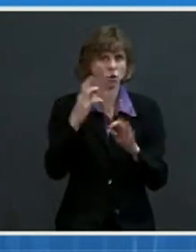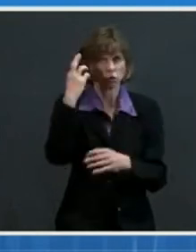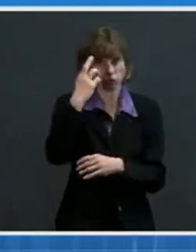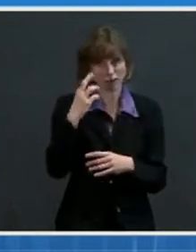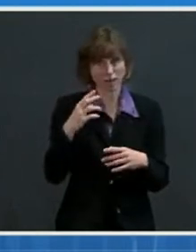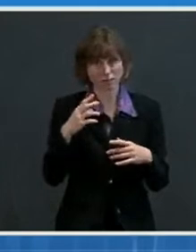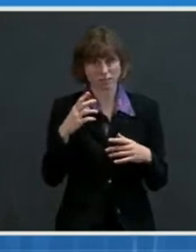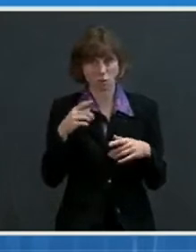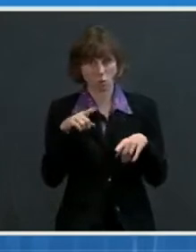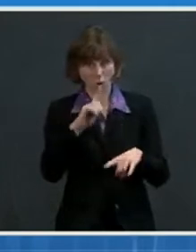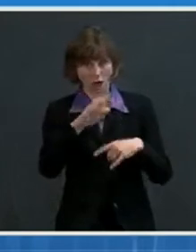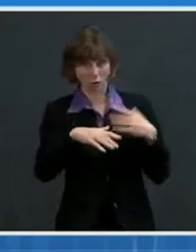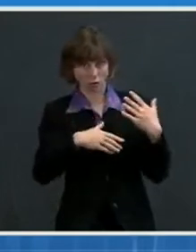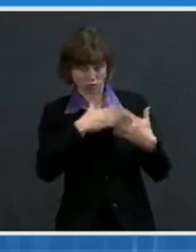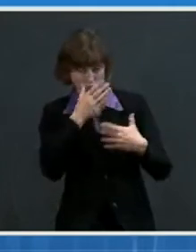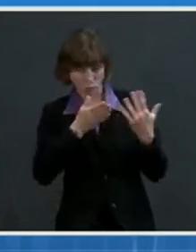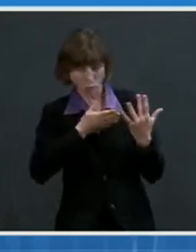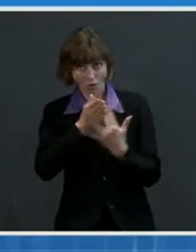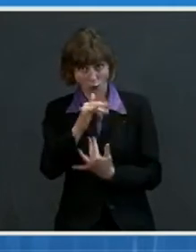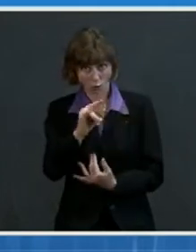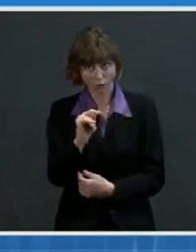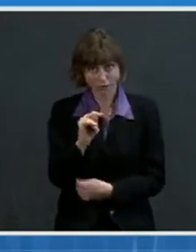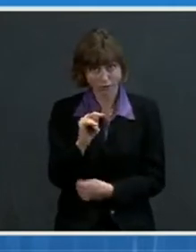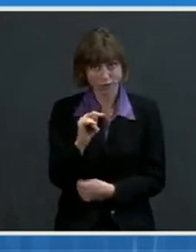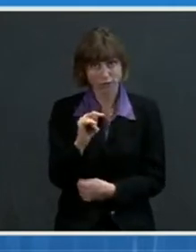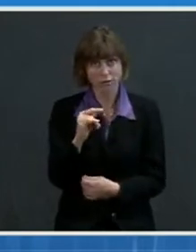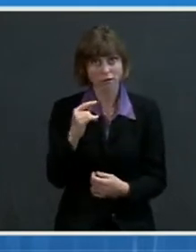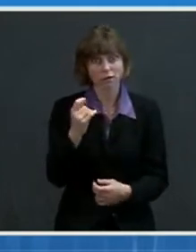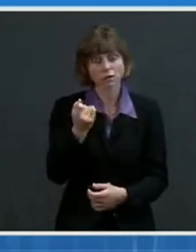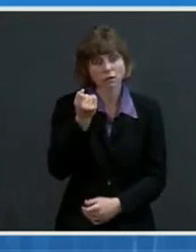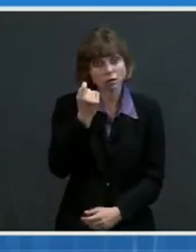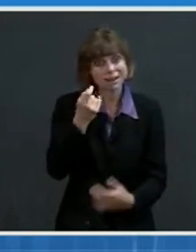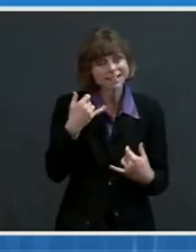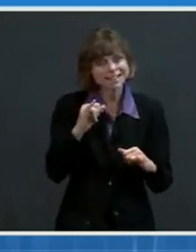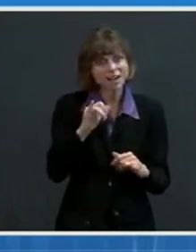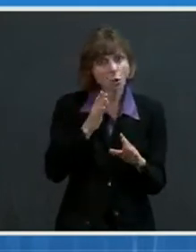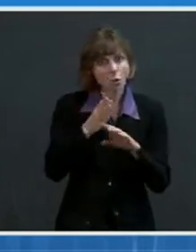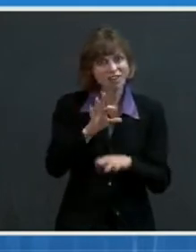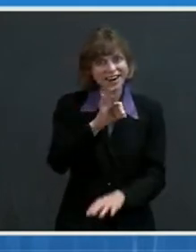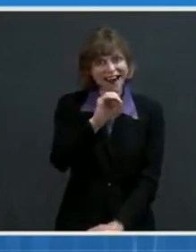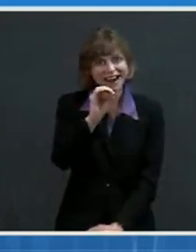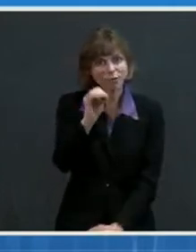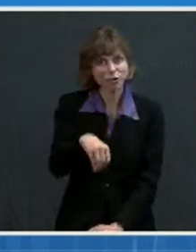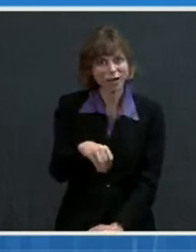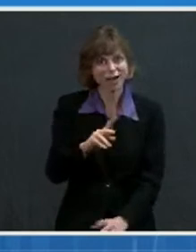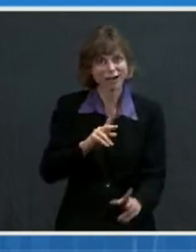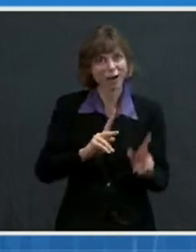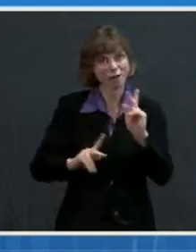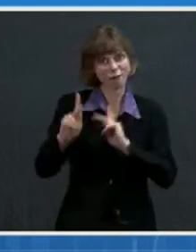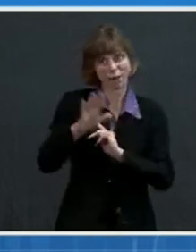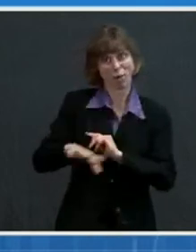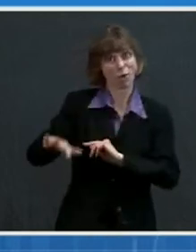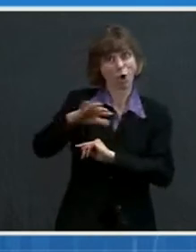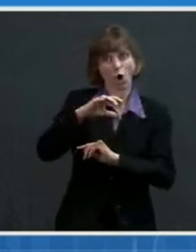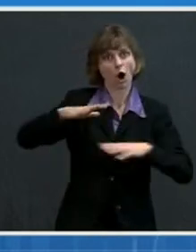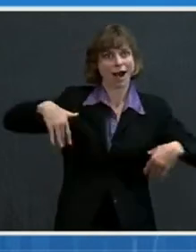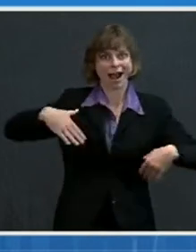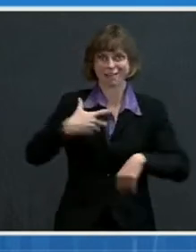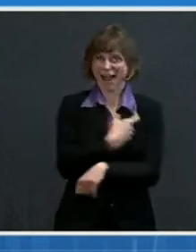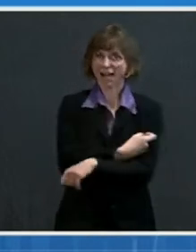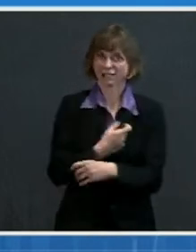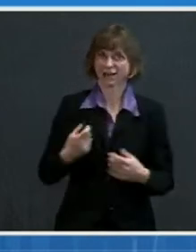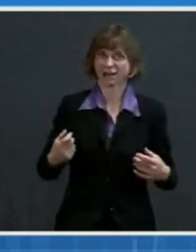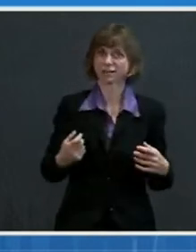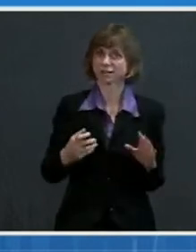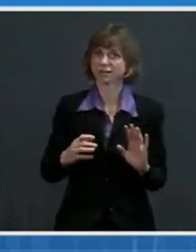working through this, that, um, still over 90% of the population is not yet vaccinated. And that is our responsibility to